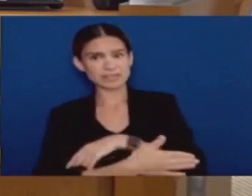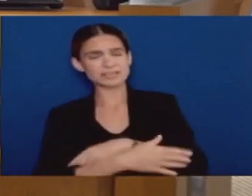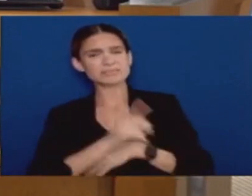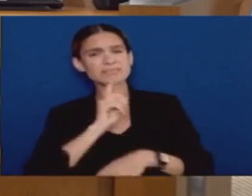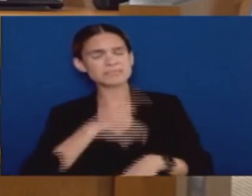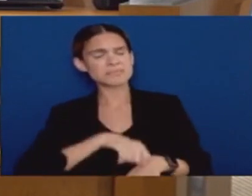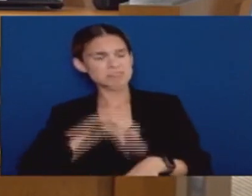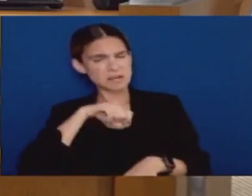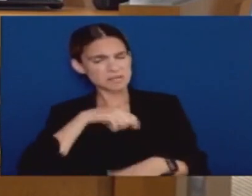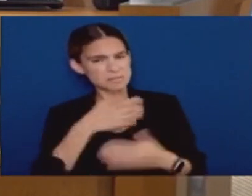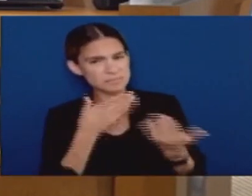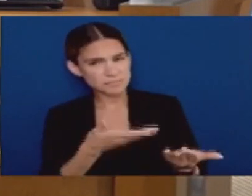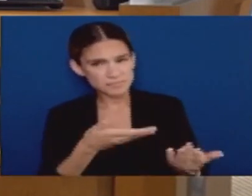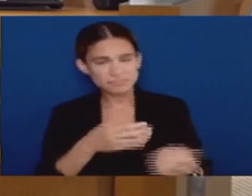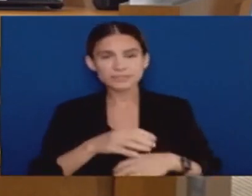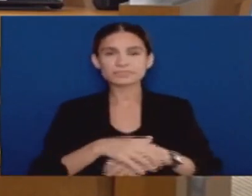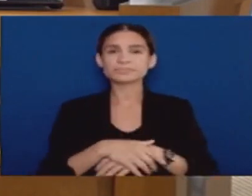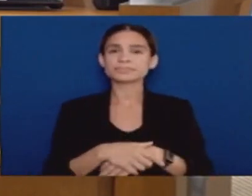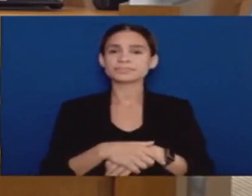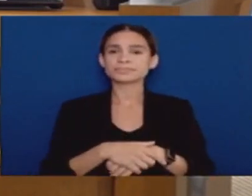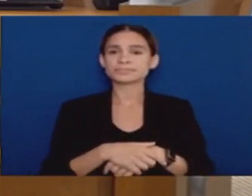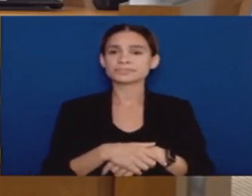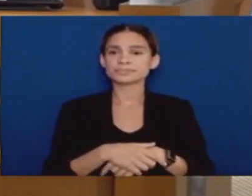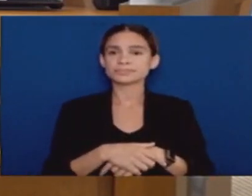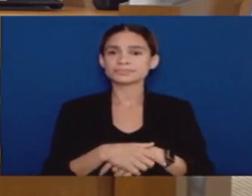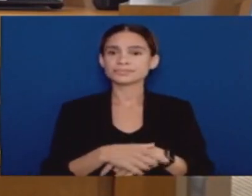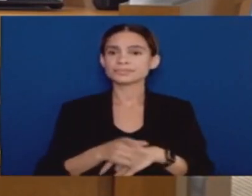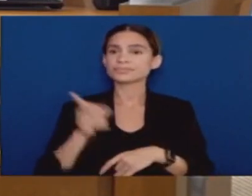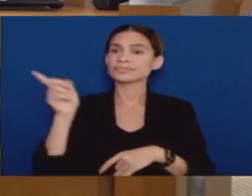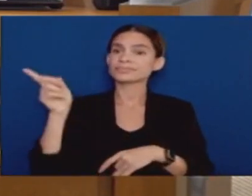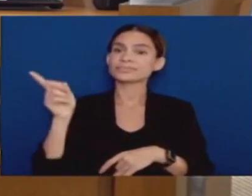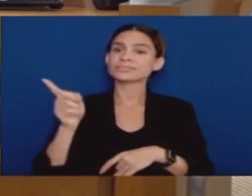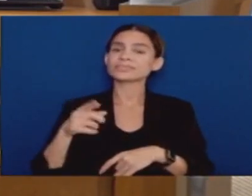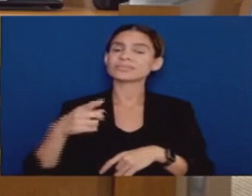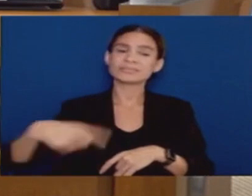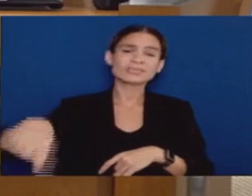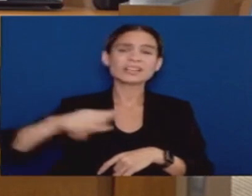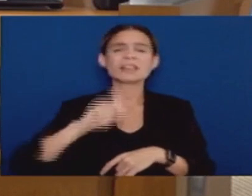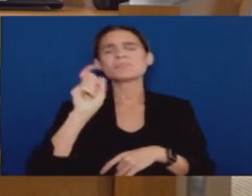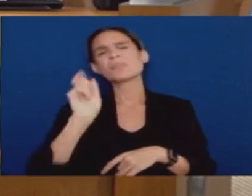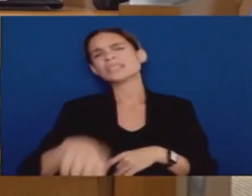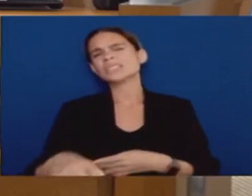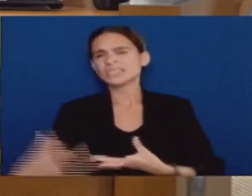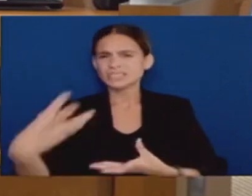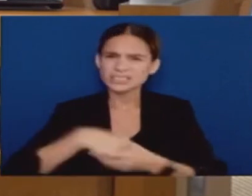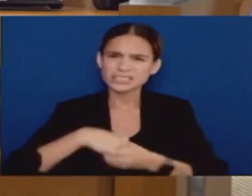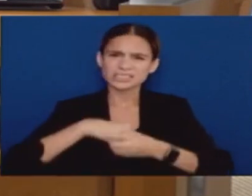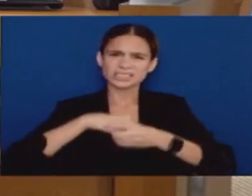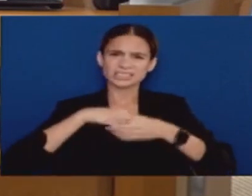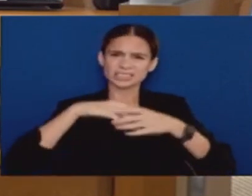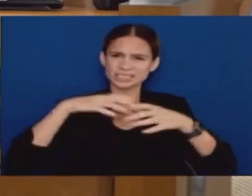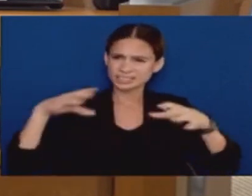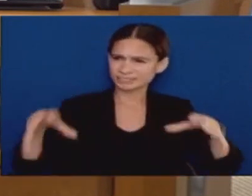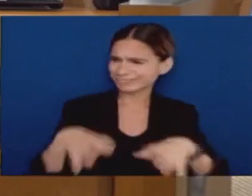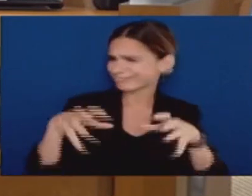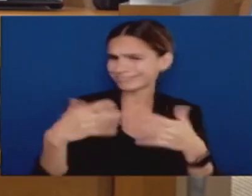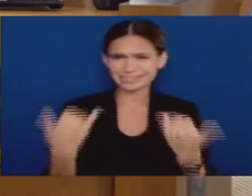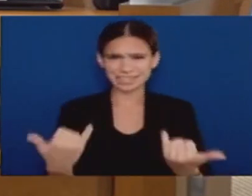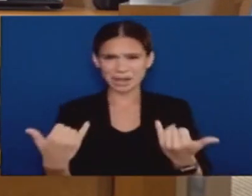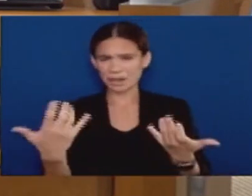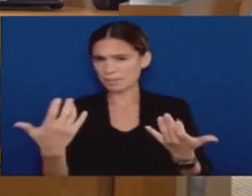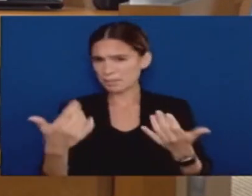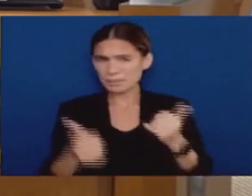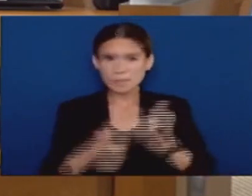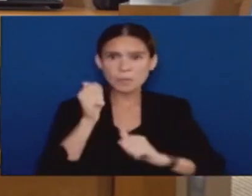We all need to be at the table. Most people are good. We want to take this time to review our